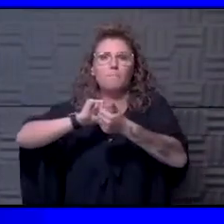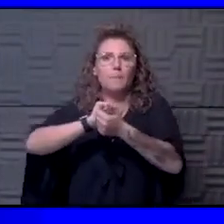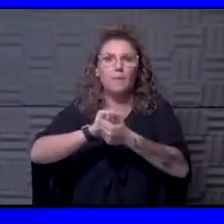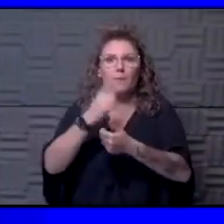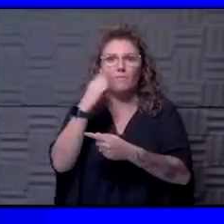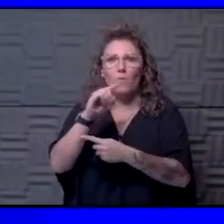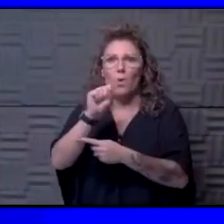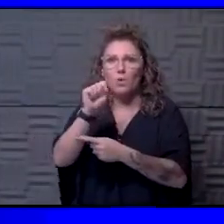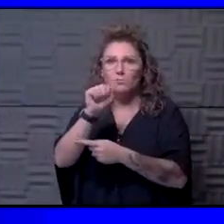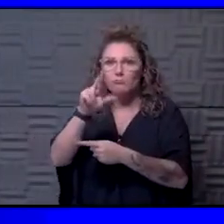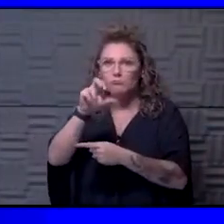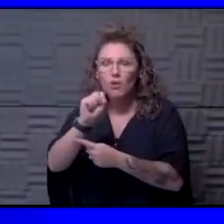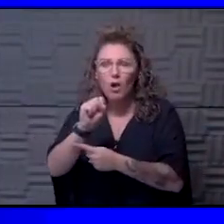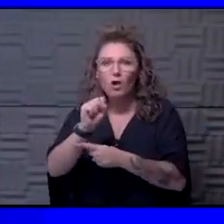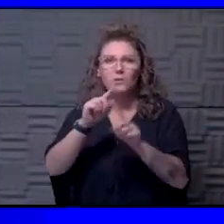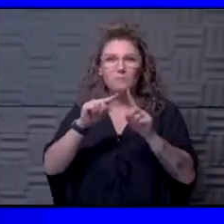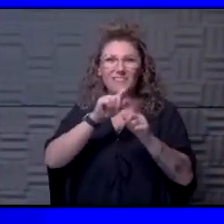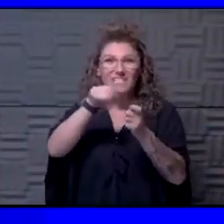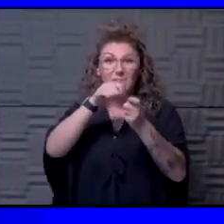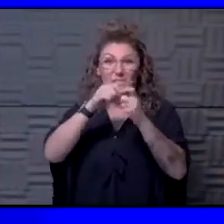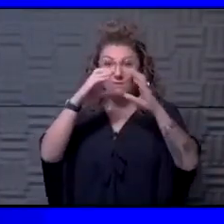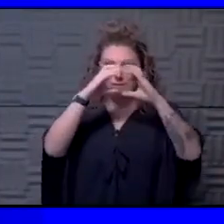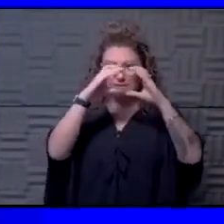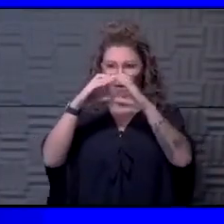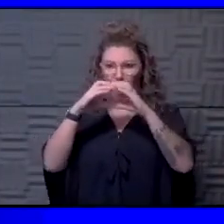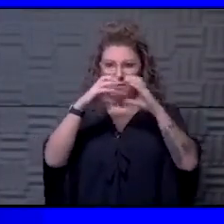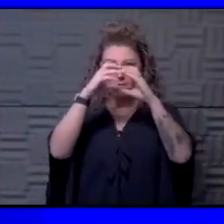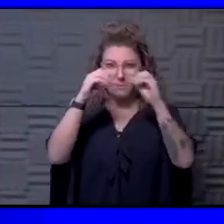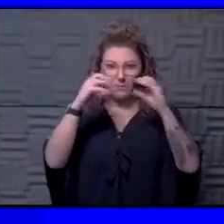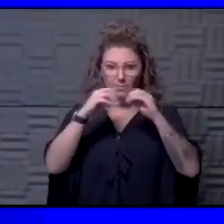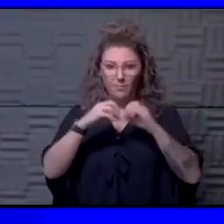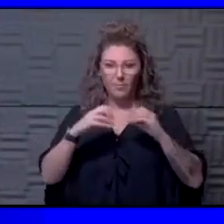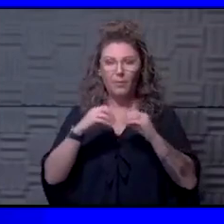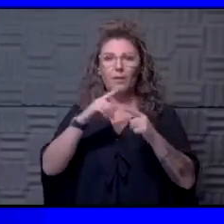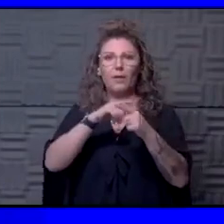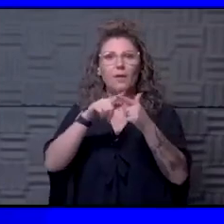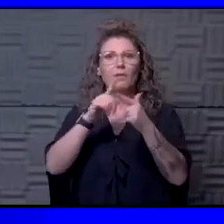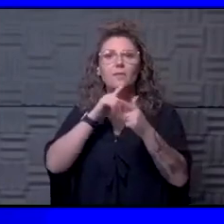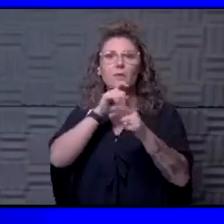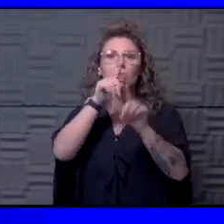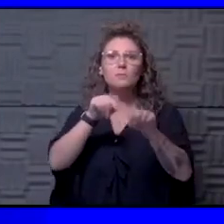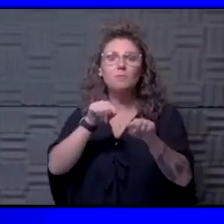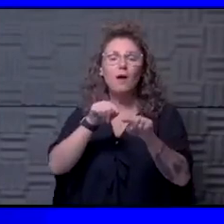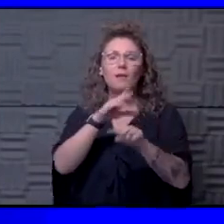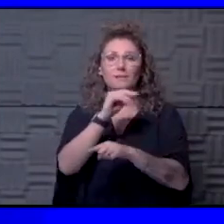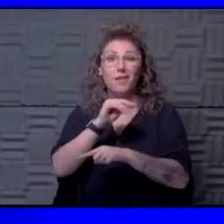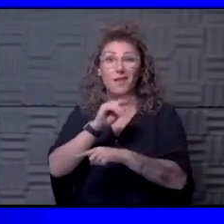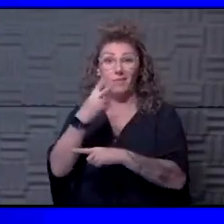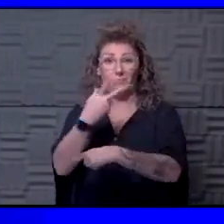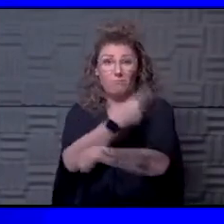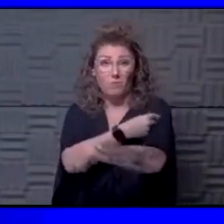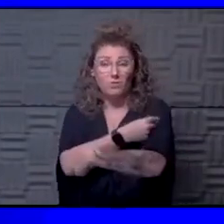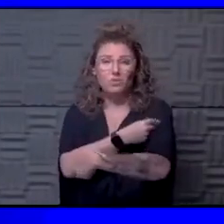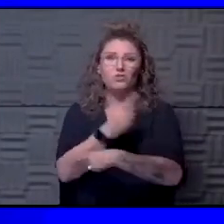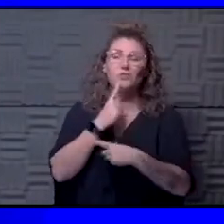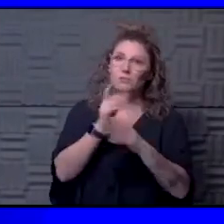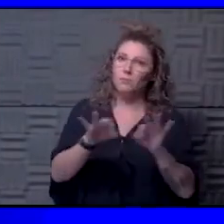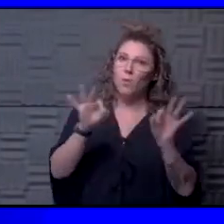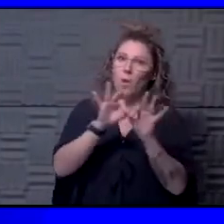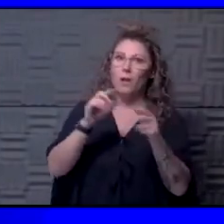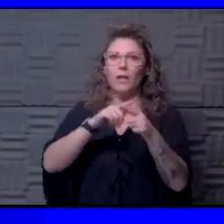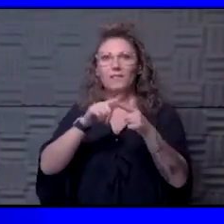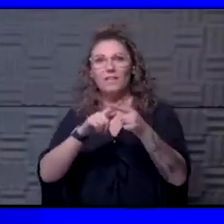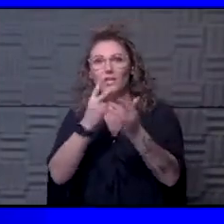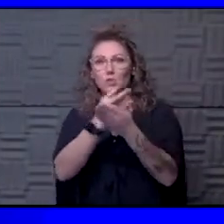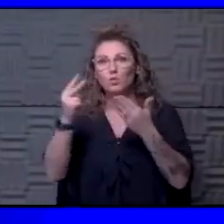those specific cells to be ready to mount a response. So, that booster is vitally important and then it's about two weeks after that